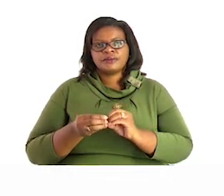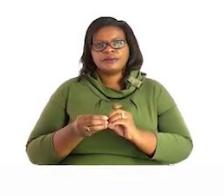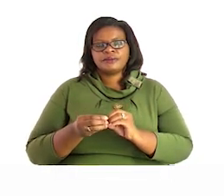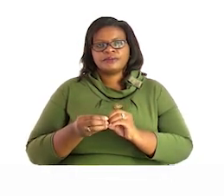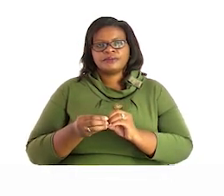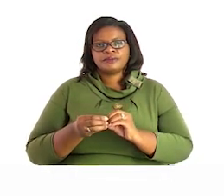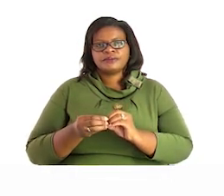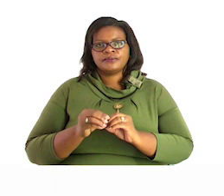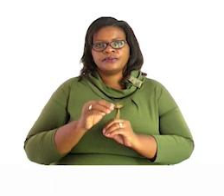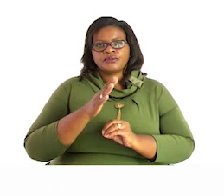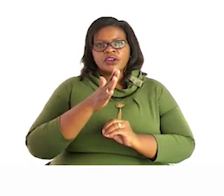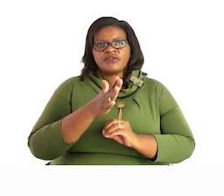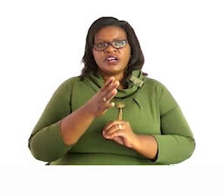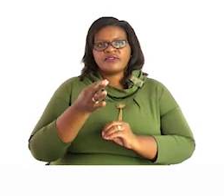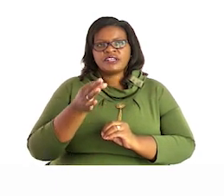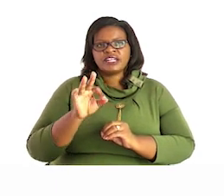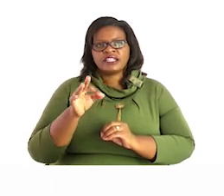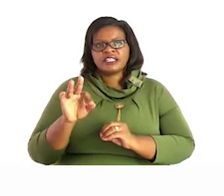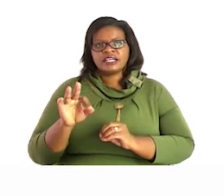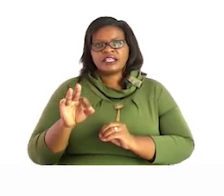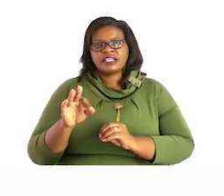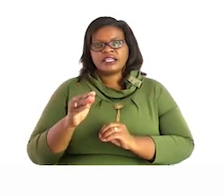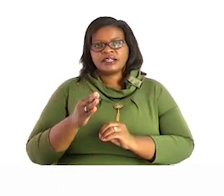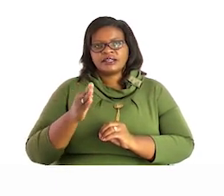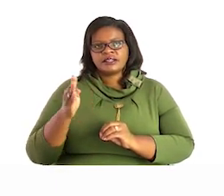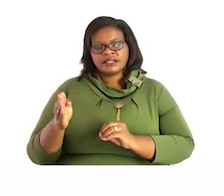supposed to be 599 followed by